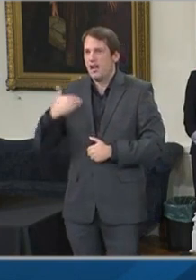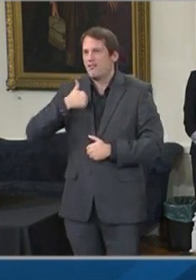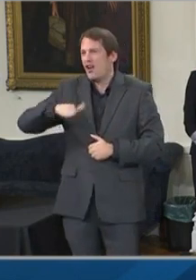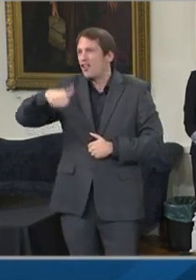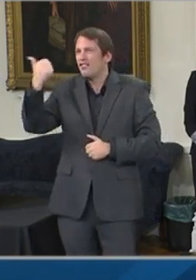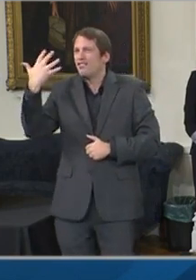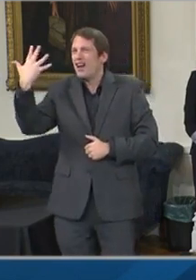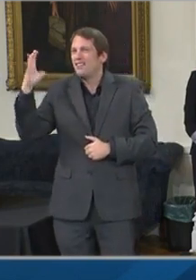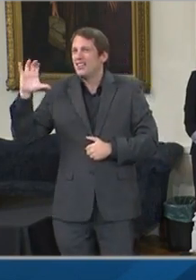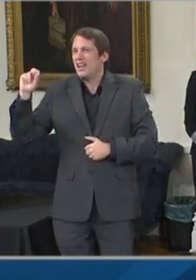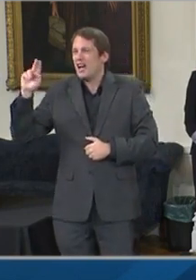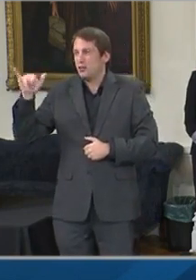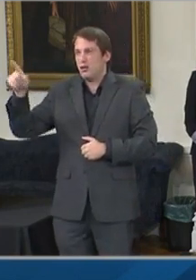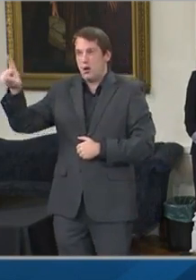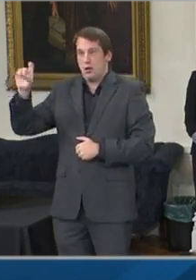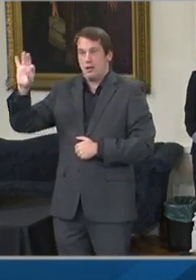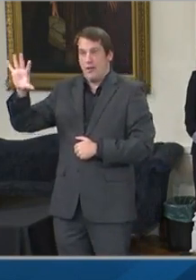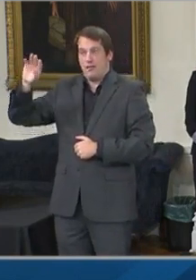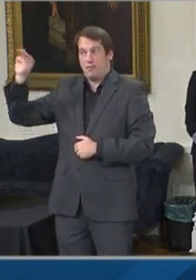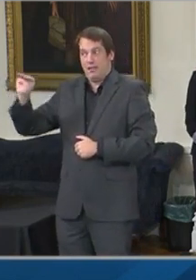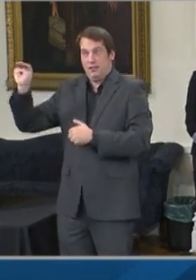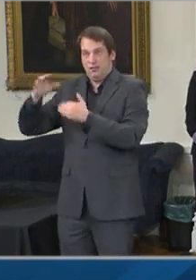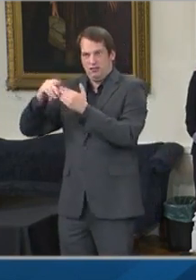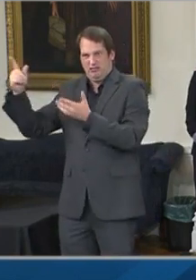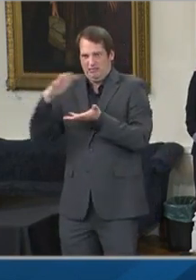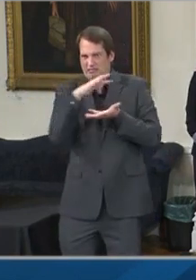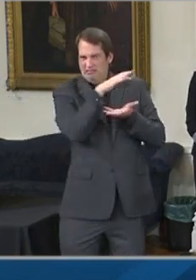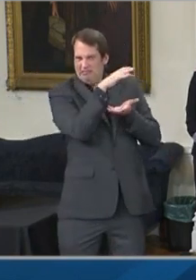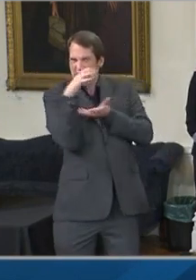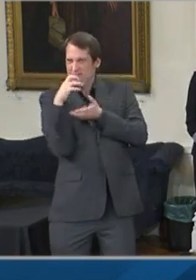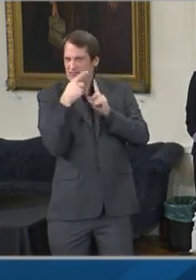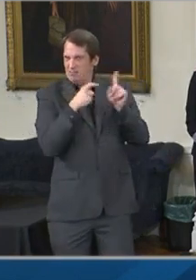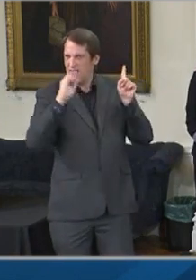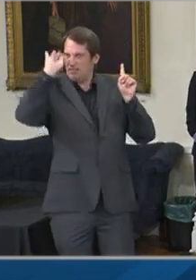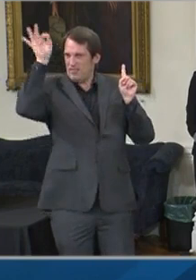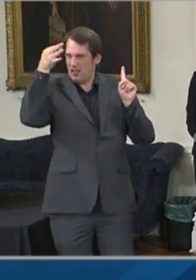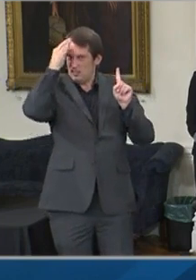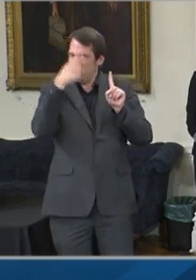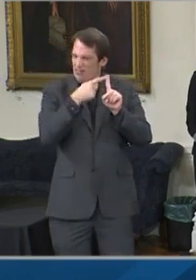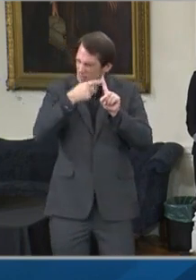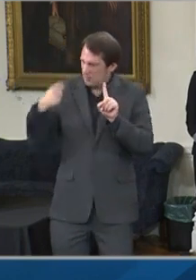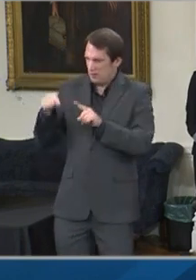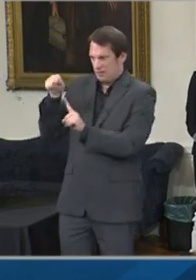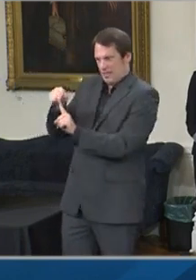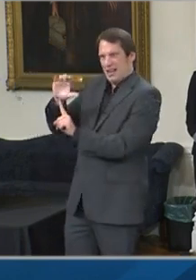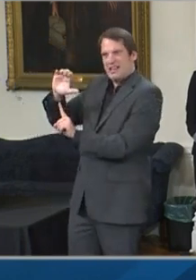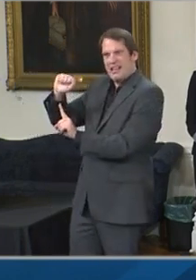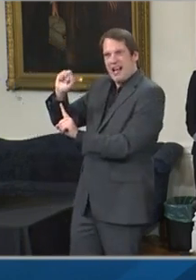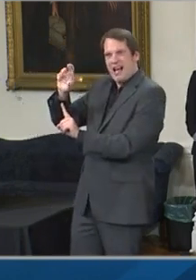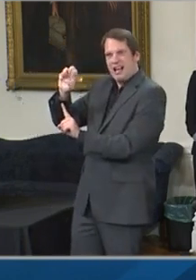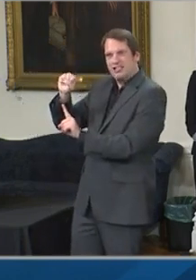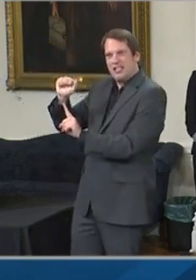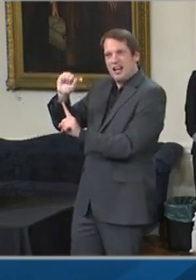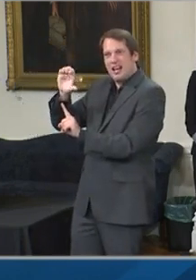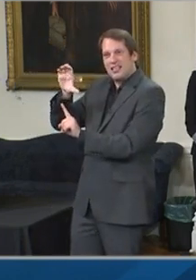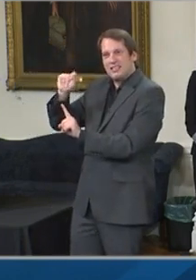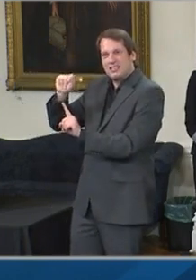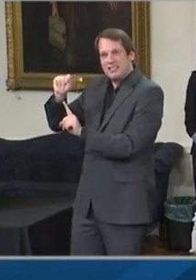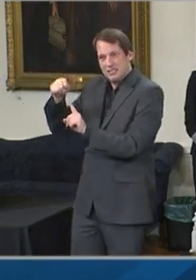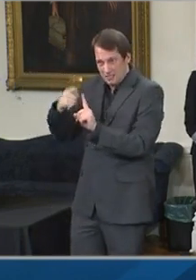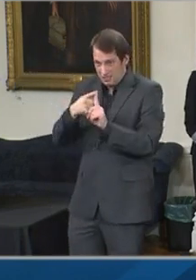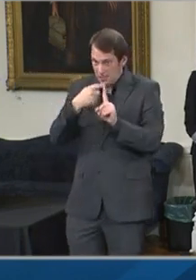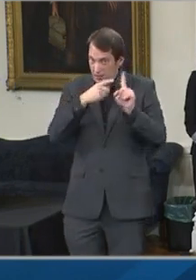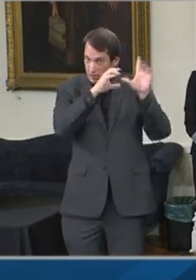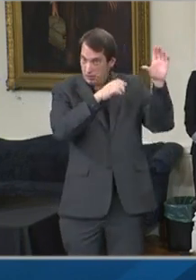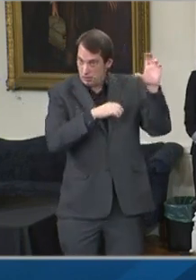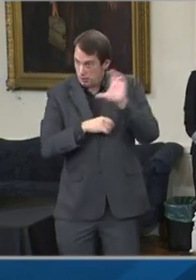directly from the federal government in CARES Act funding. This money is required to be spent by the end of the calendar year,